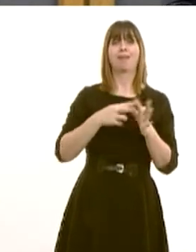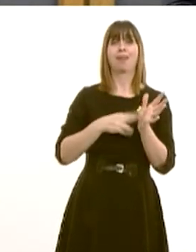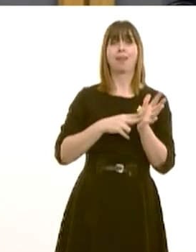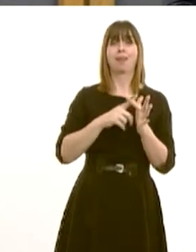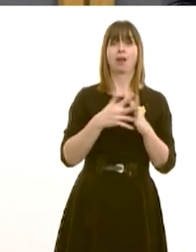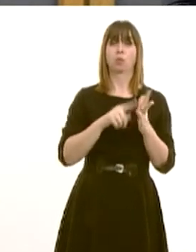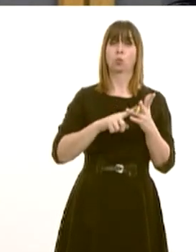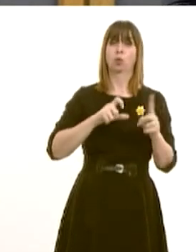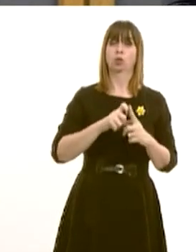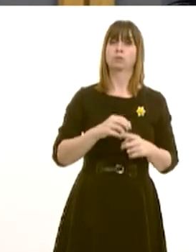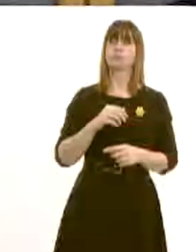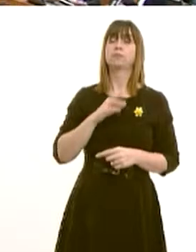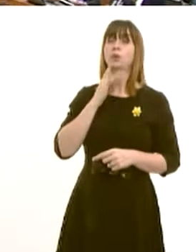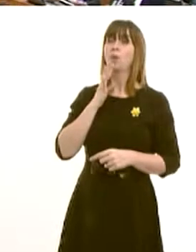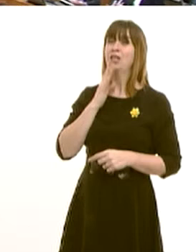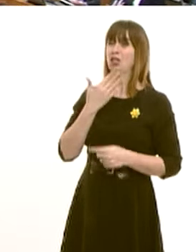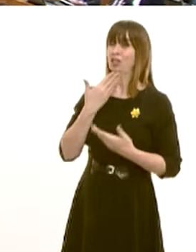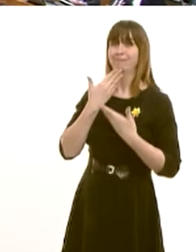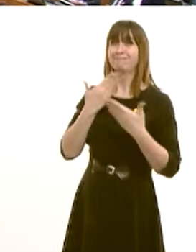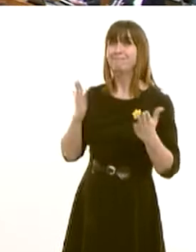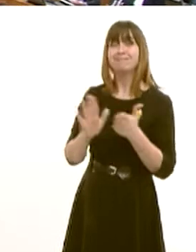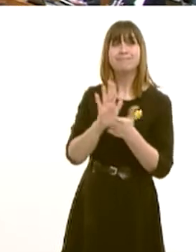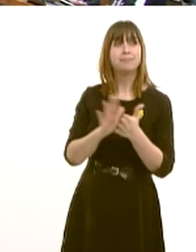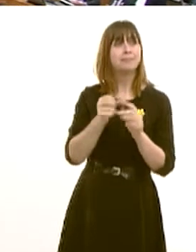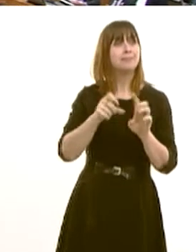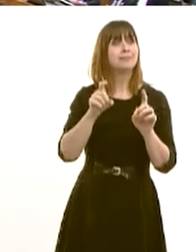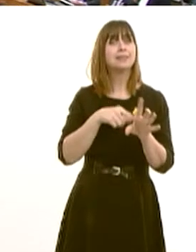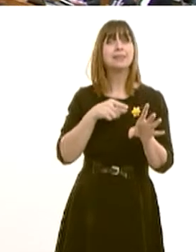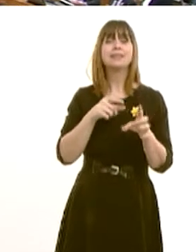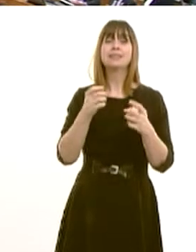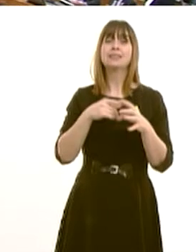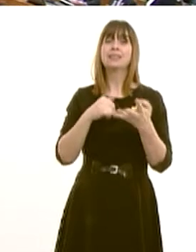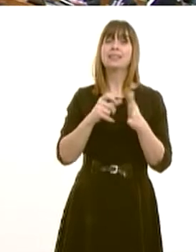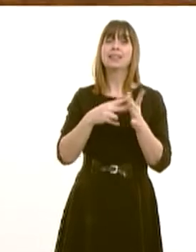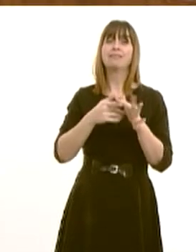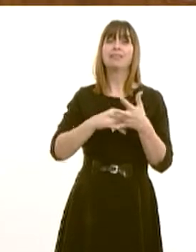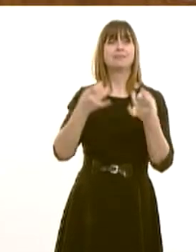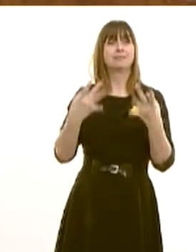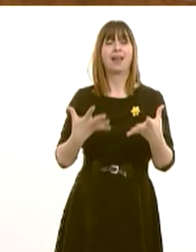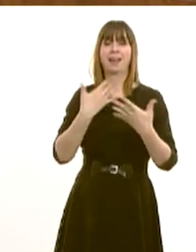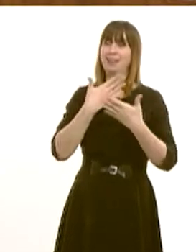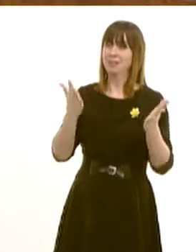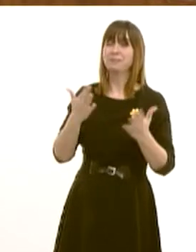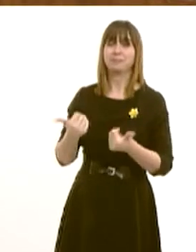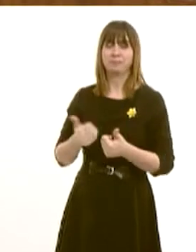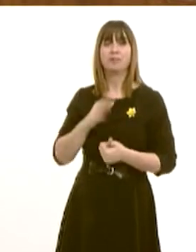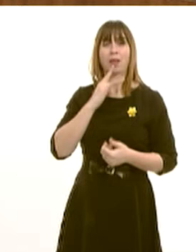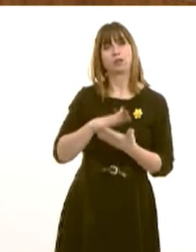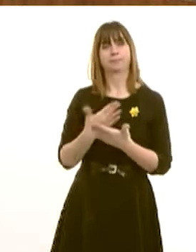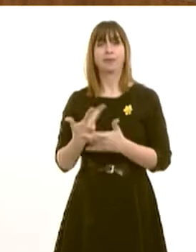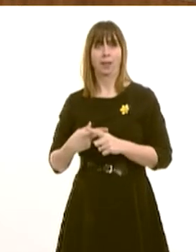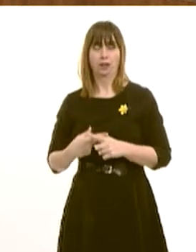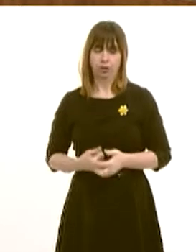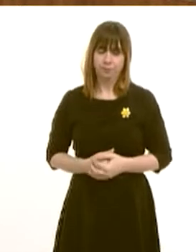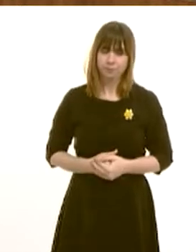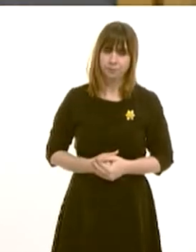Diol. Diol, go i dewi happy. Happy St David's Day to you all. Day to everyone. First Minister, I'm aware that there's to